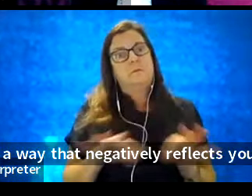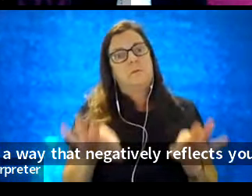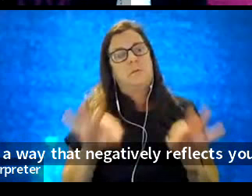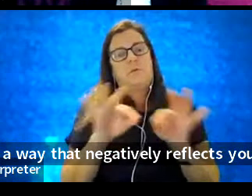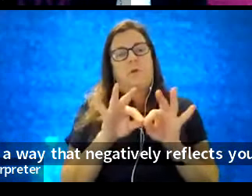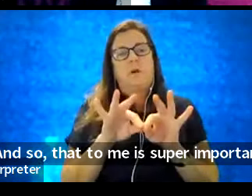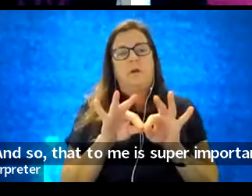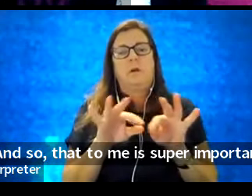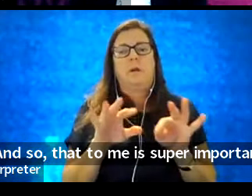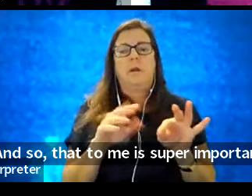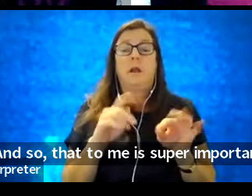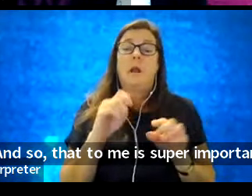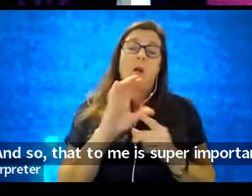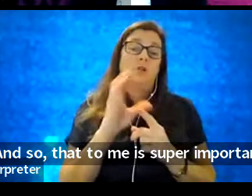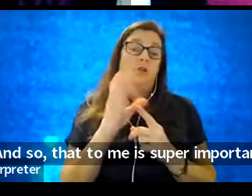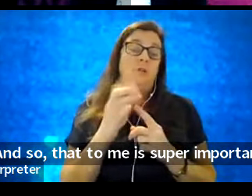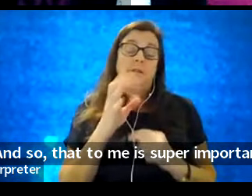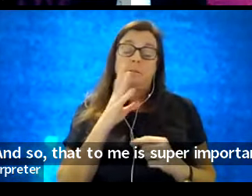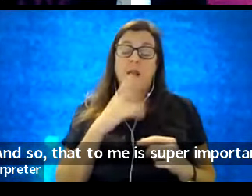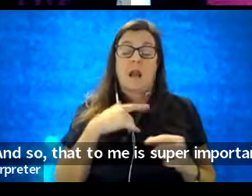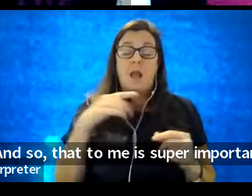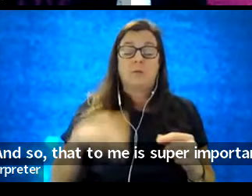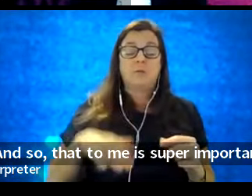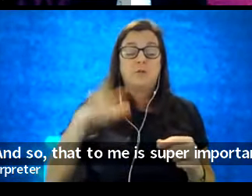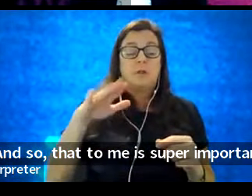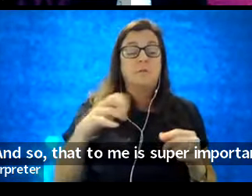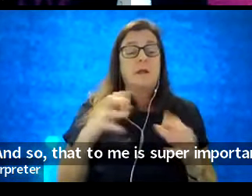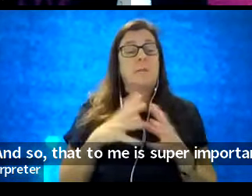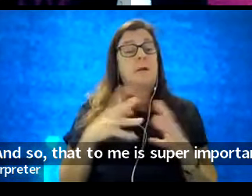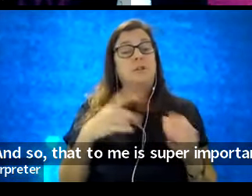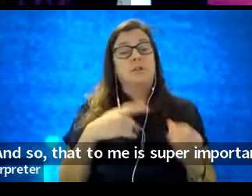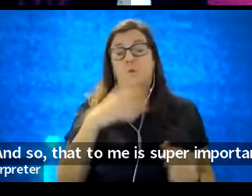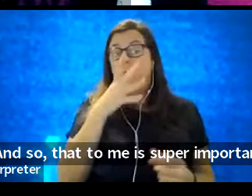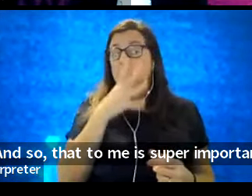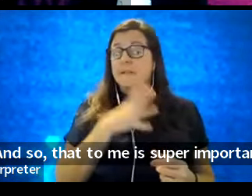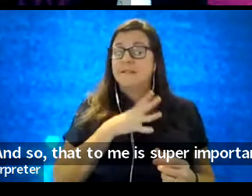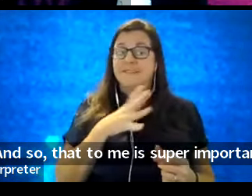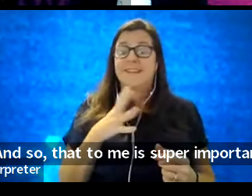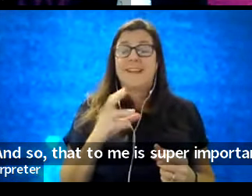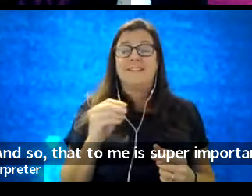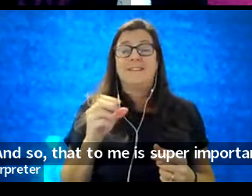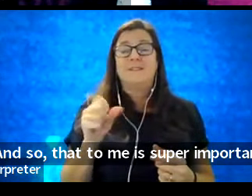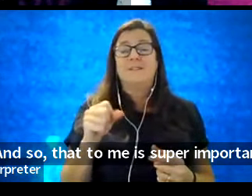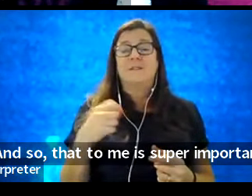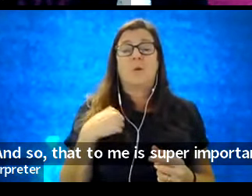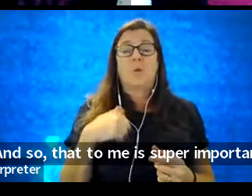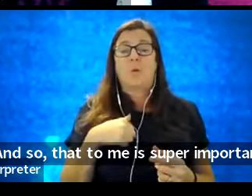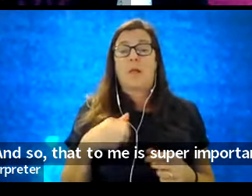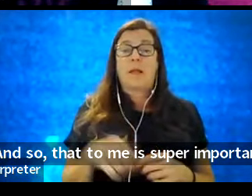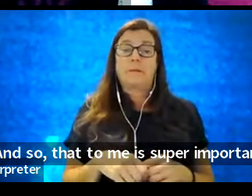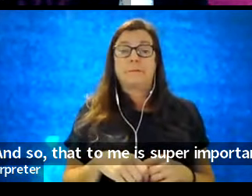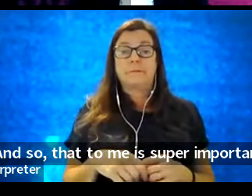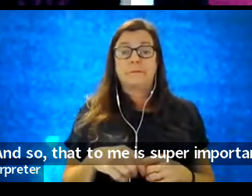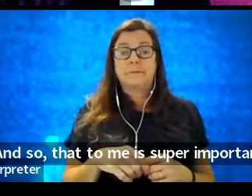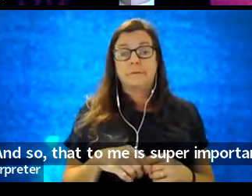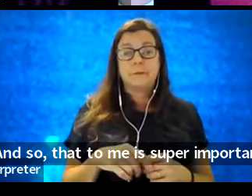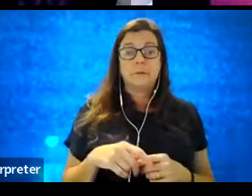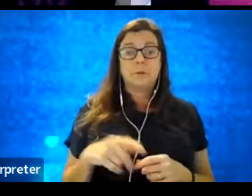Um, and culturally speaking, I was raised by a whole bunch of women. So we were like, too bad.